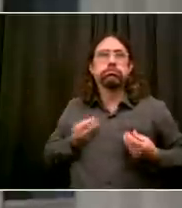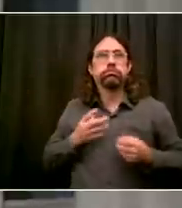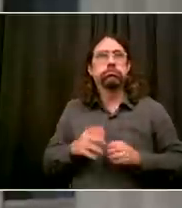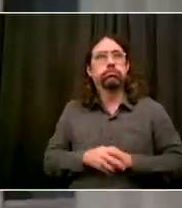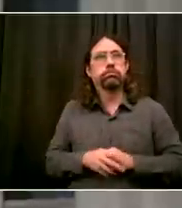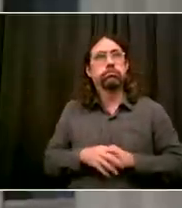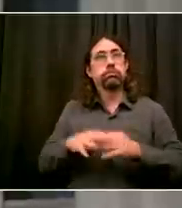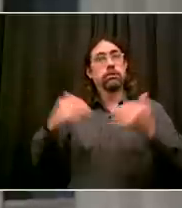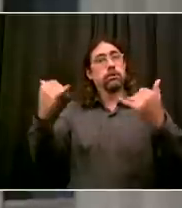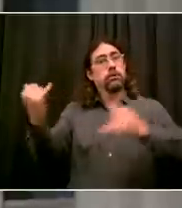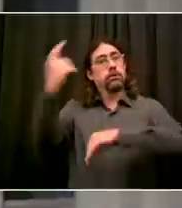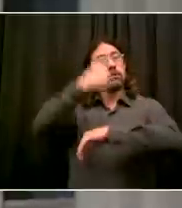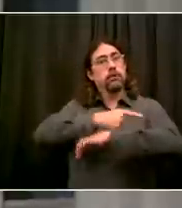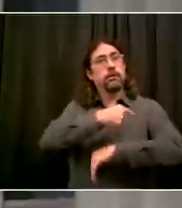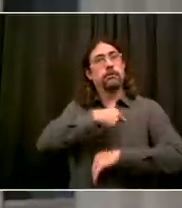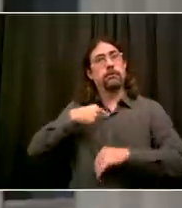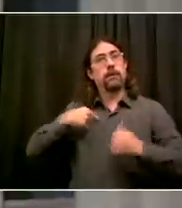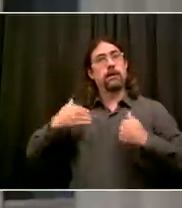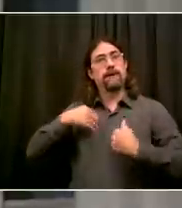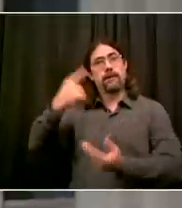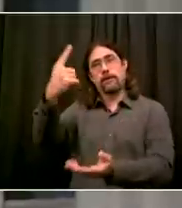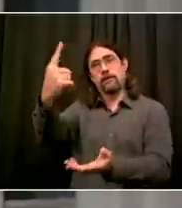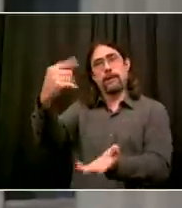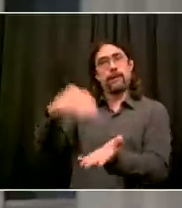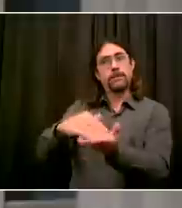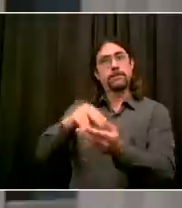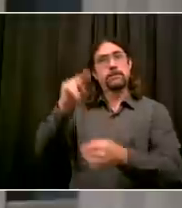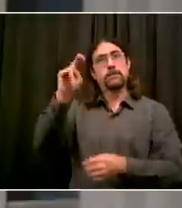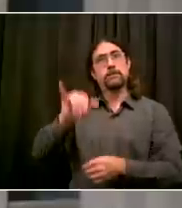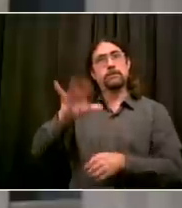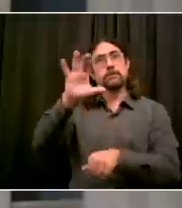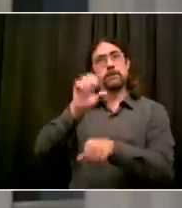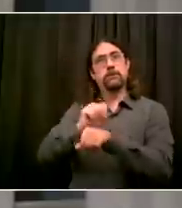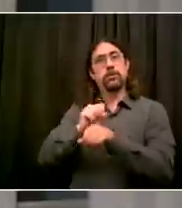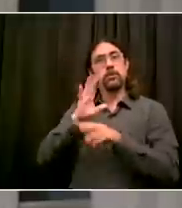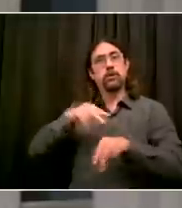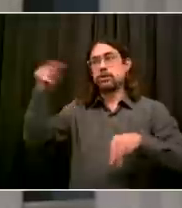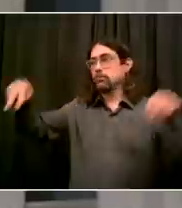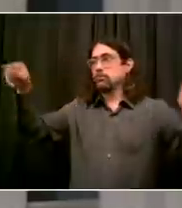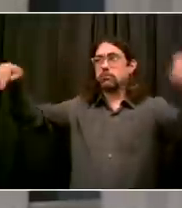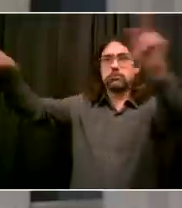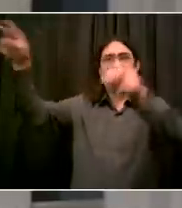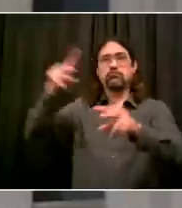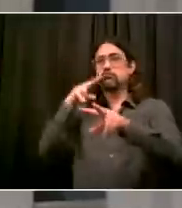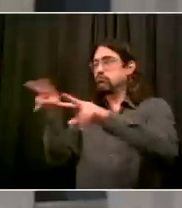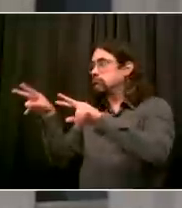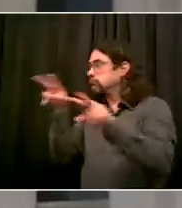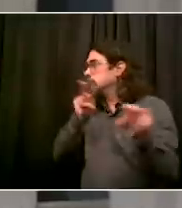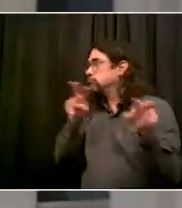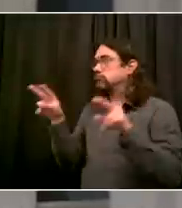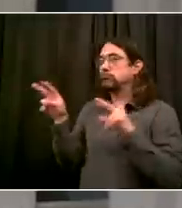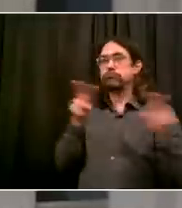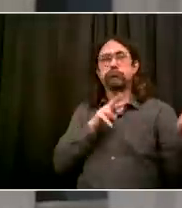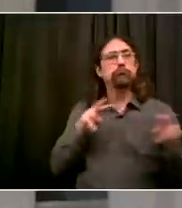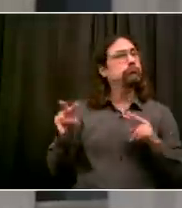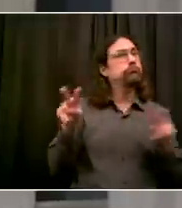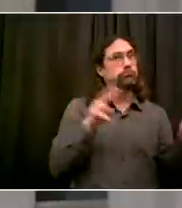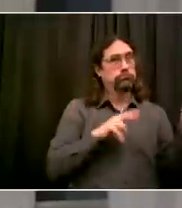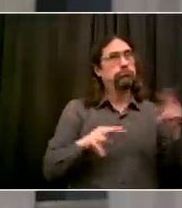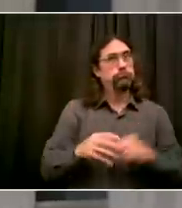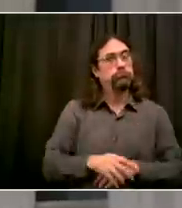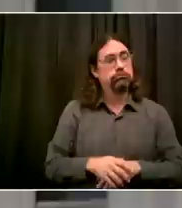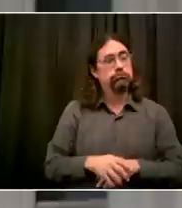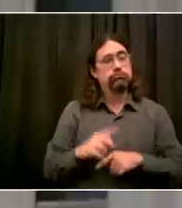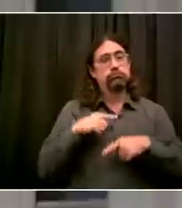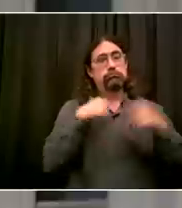at a corner. They watch people go by, and the raw numbers do show improvement. I'll give you a minute to plug